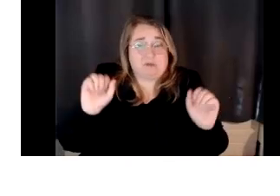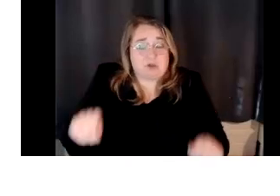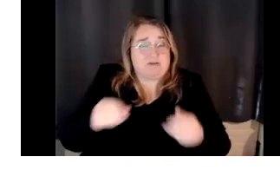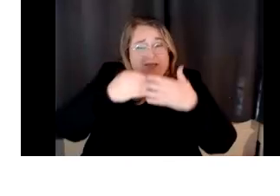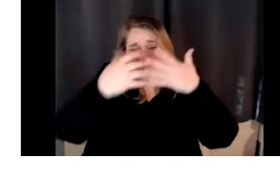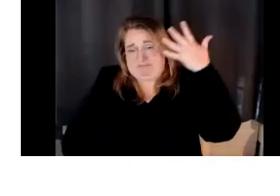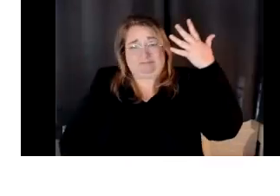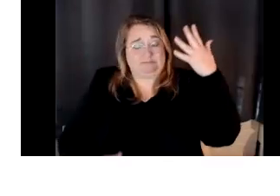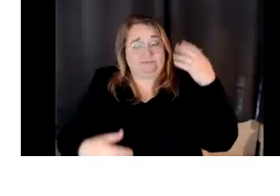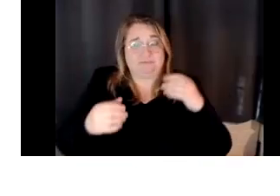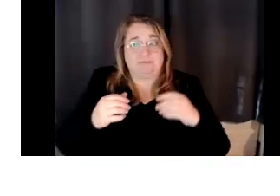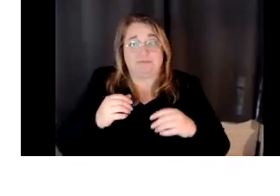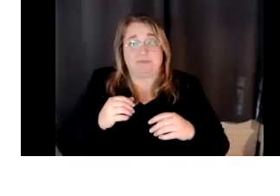what,